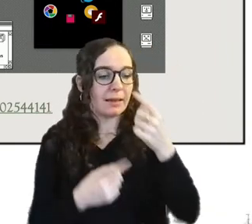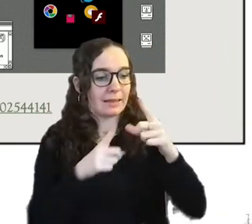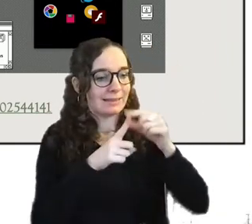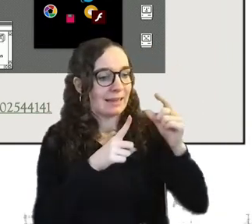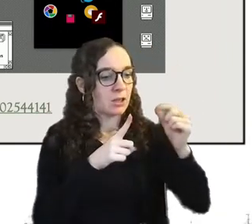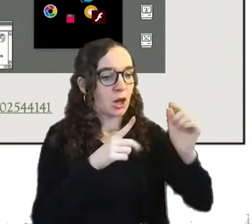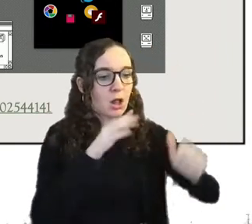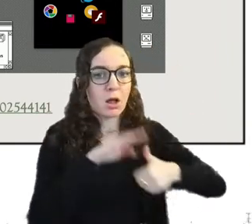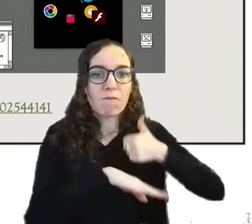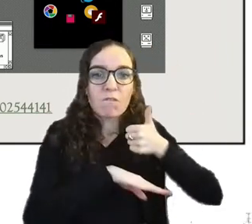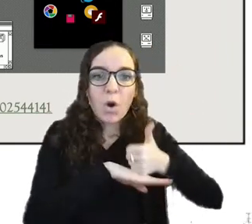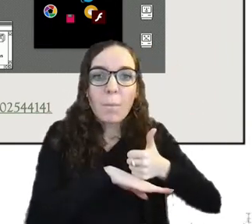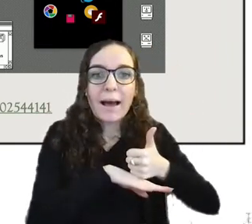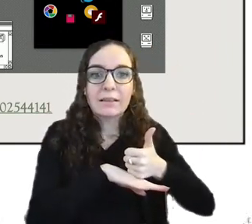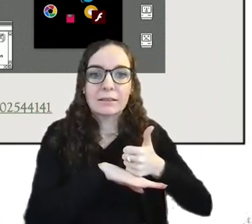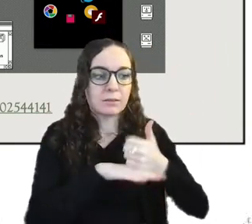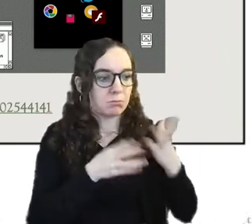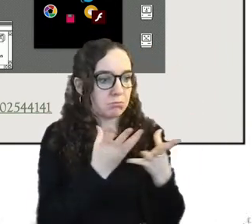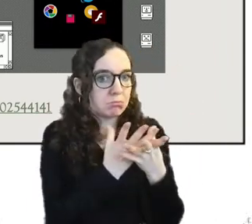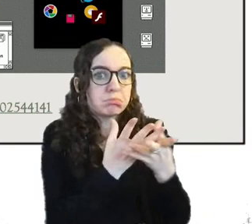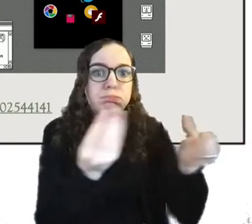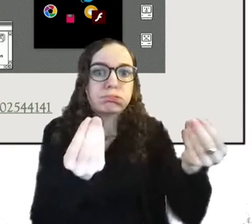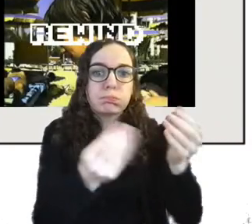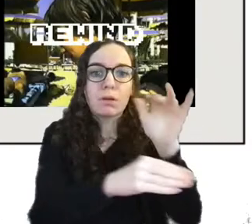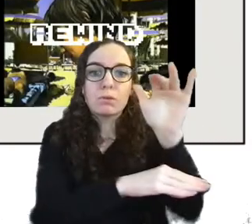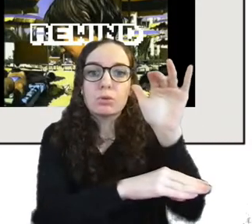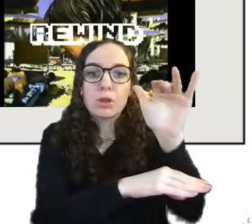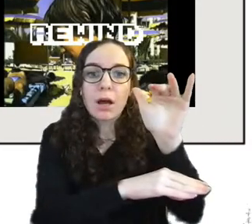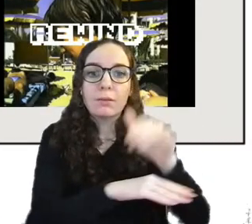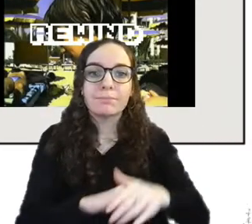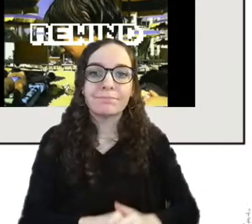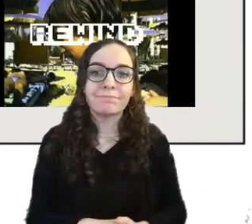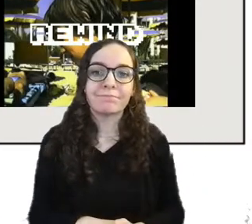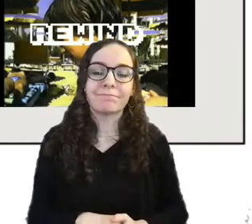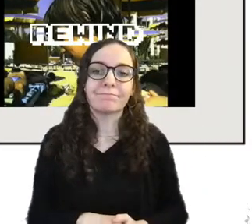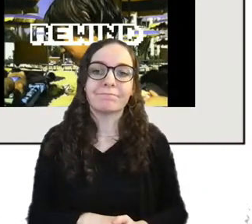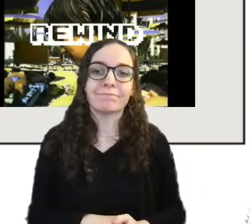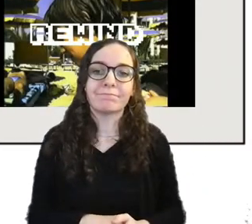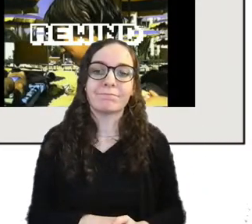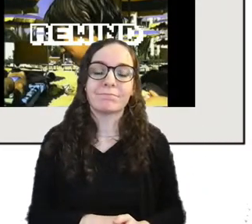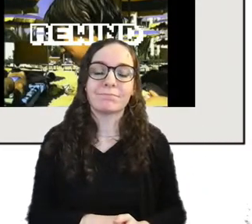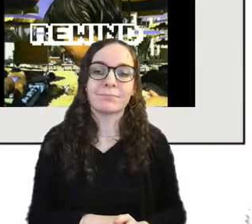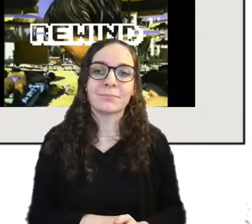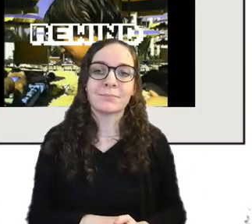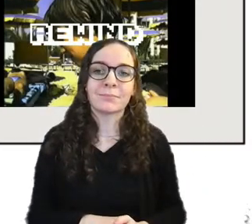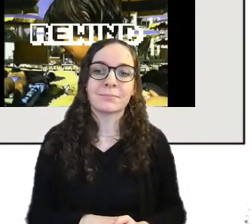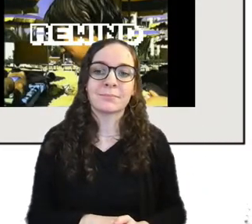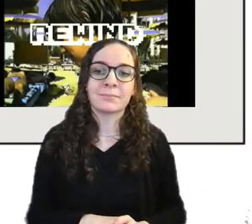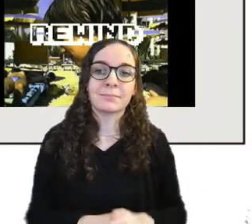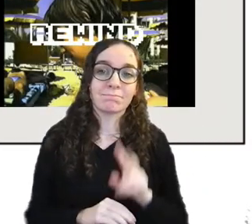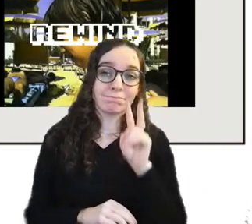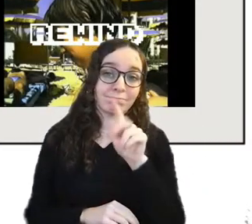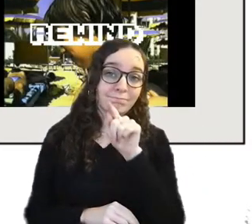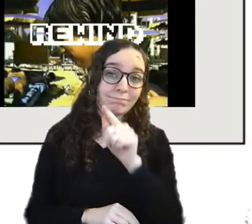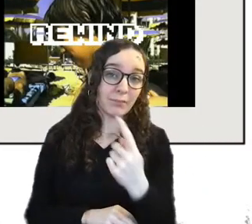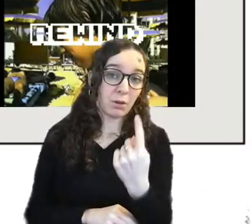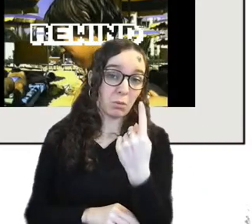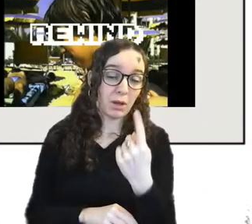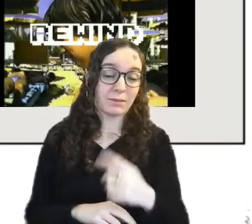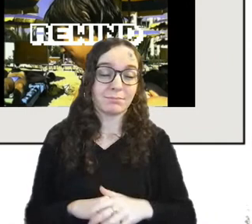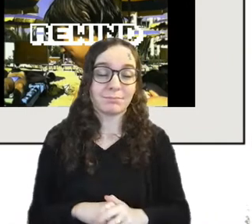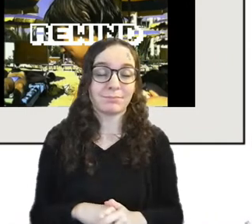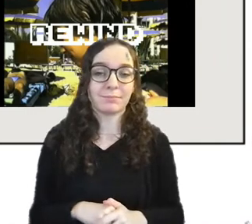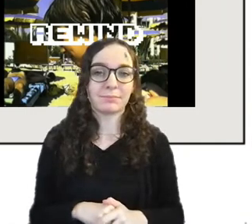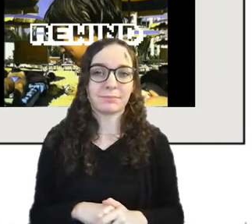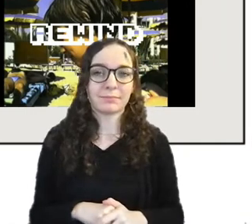the future um so yeah this was one of them and another project i worked on um